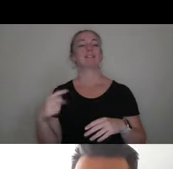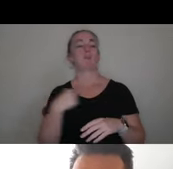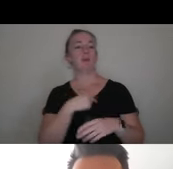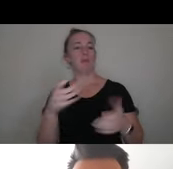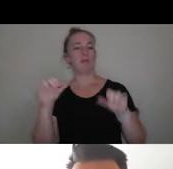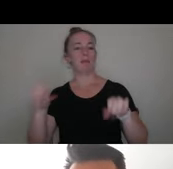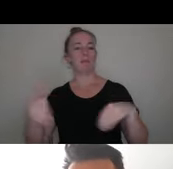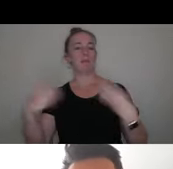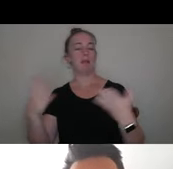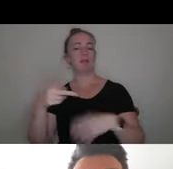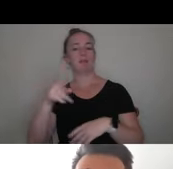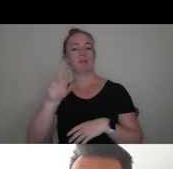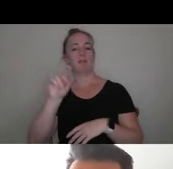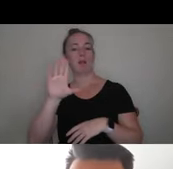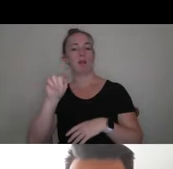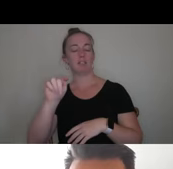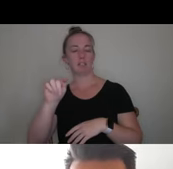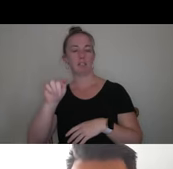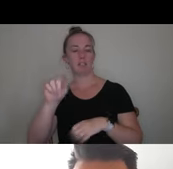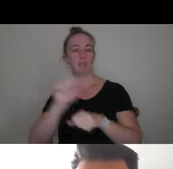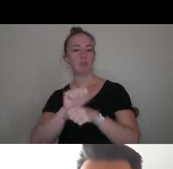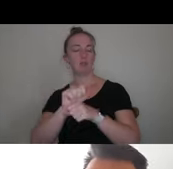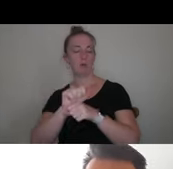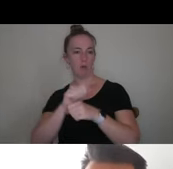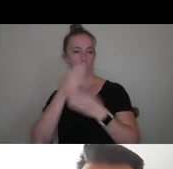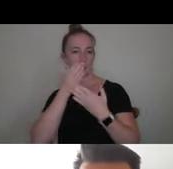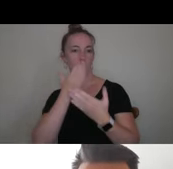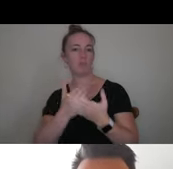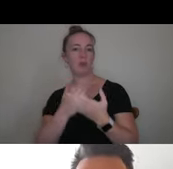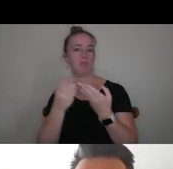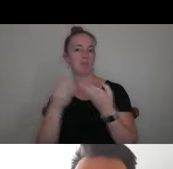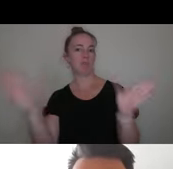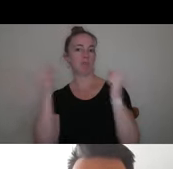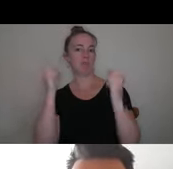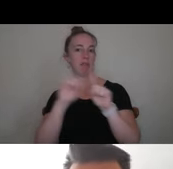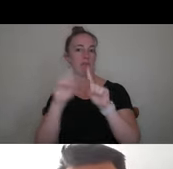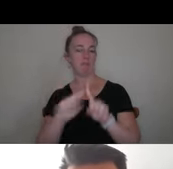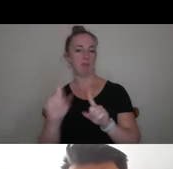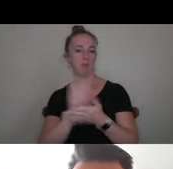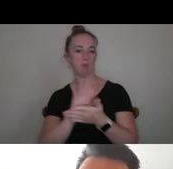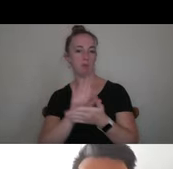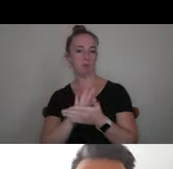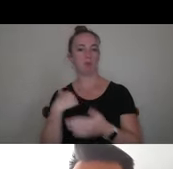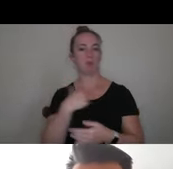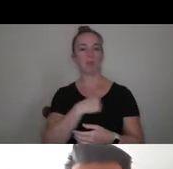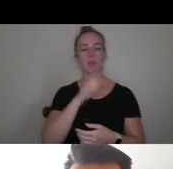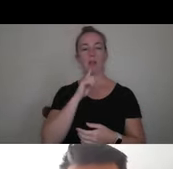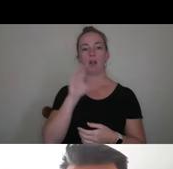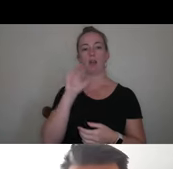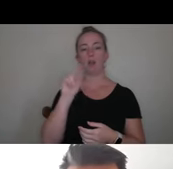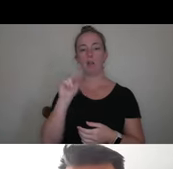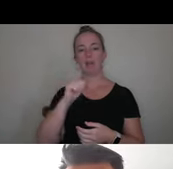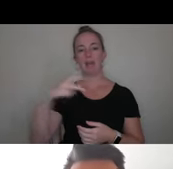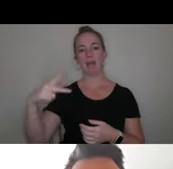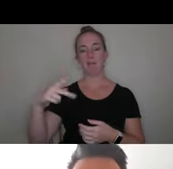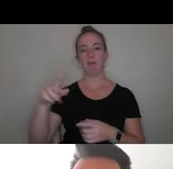product that works really well across the board at lots of different schools. And like I said, we're Common App exclusive, so we don't have a special Center